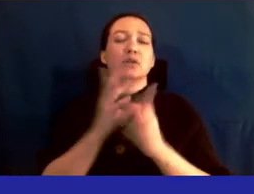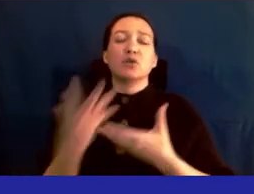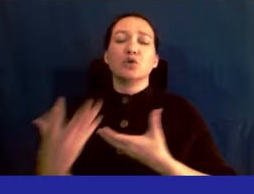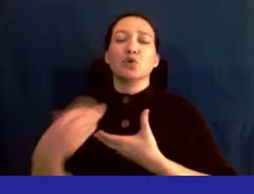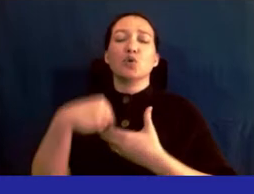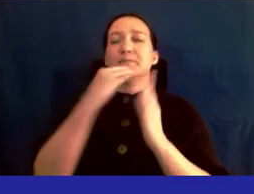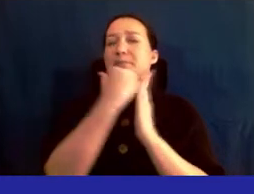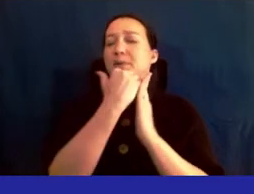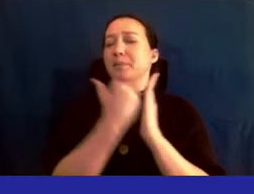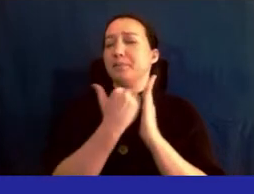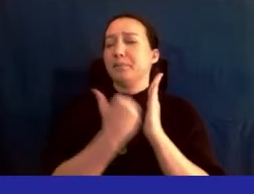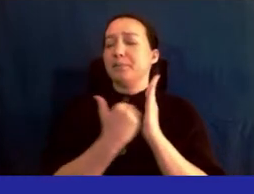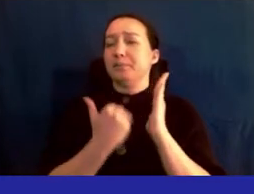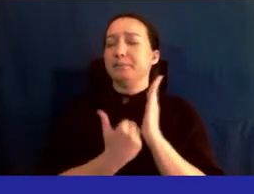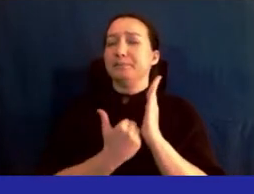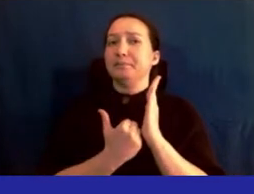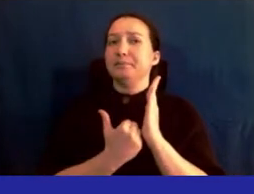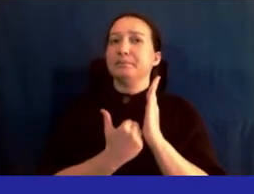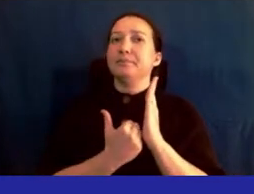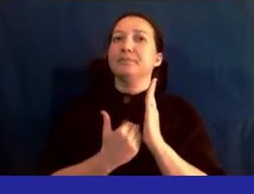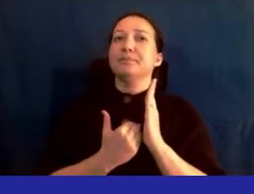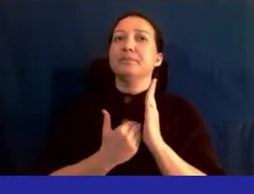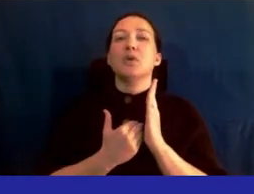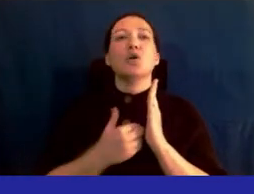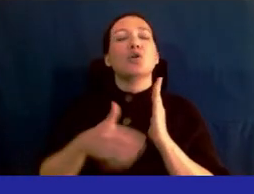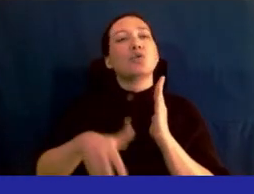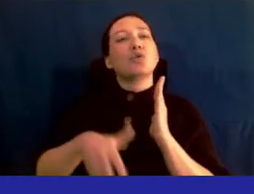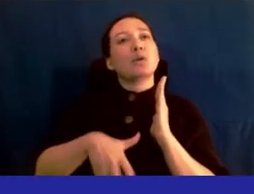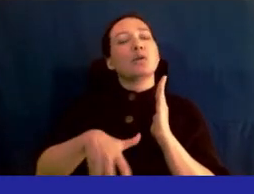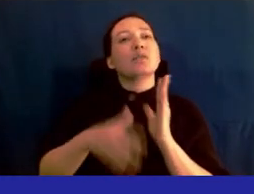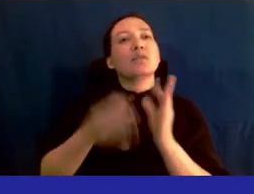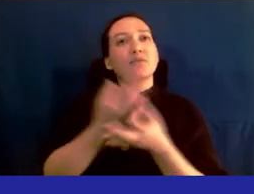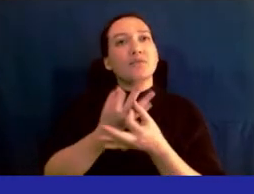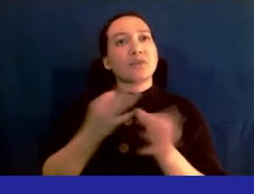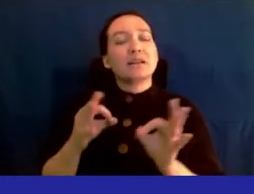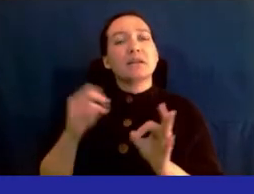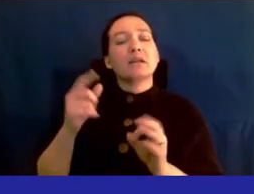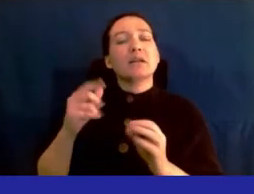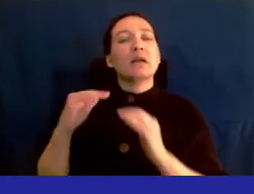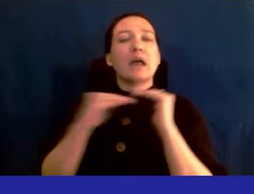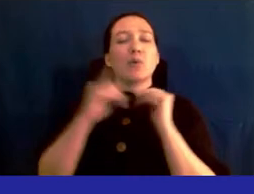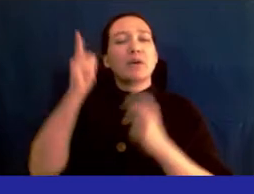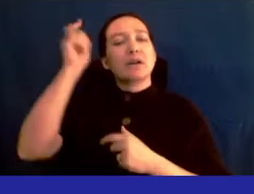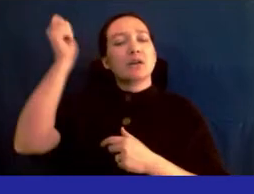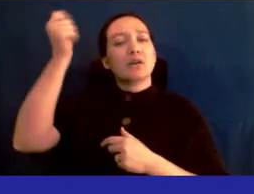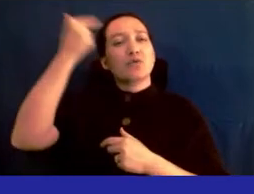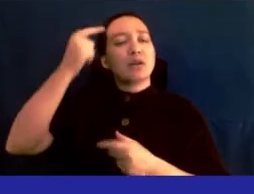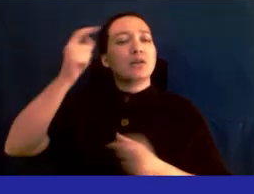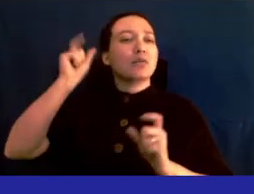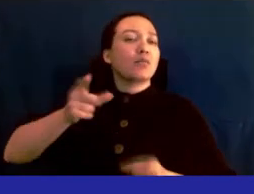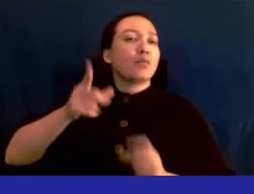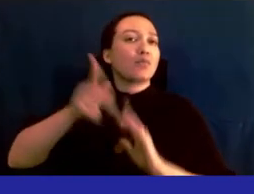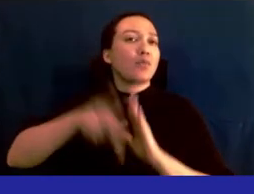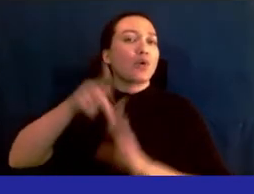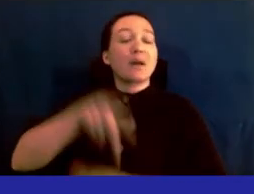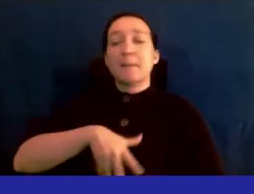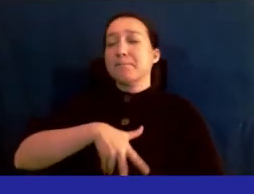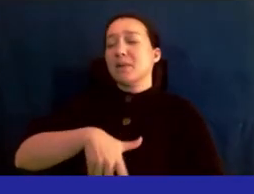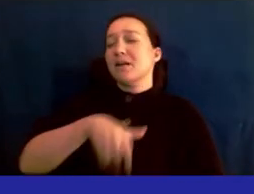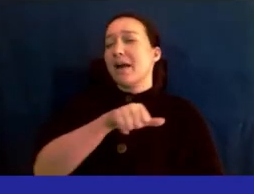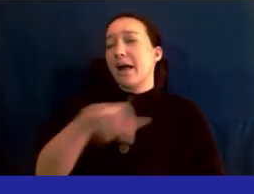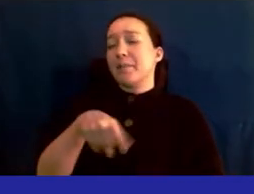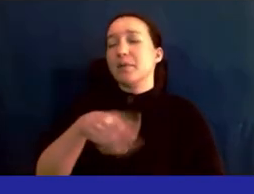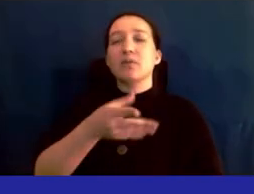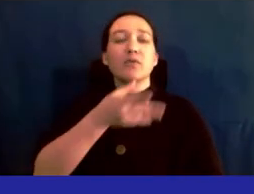to create a reproductive freedom, equity grant programs, or pregnancy apps on maternal